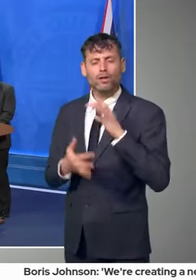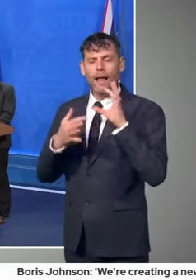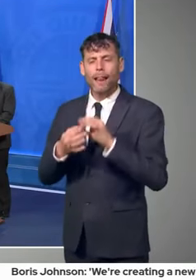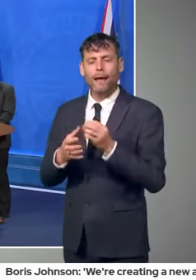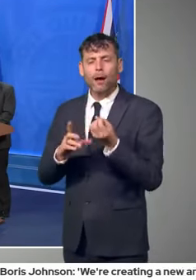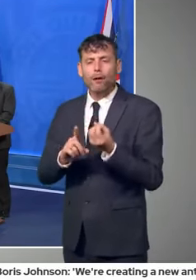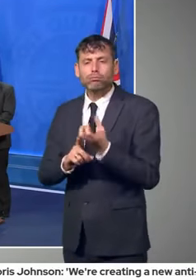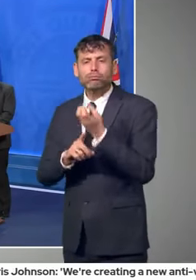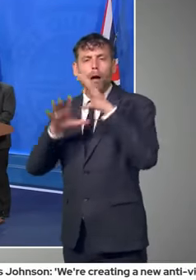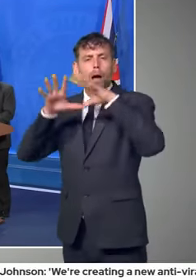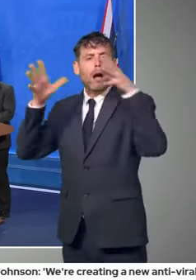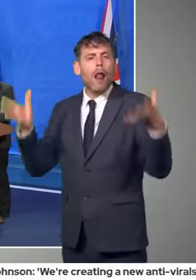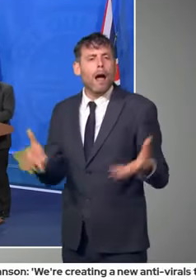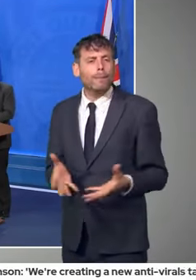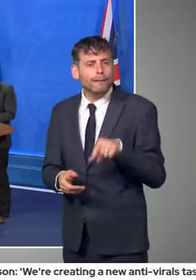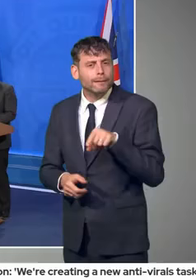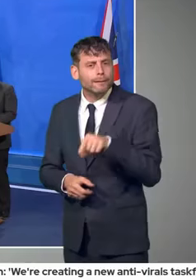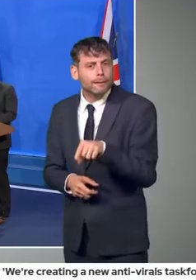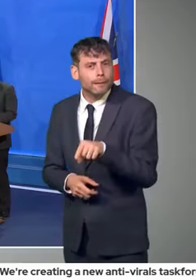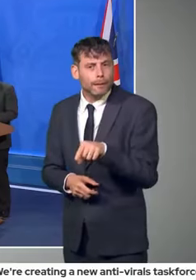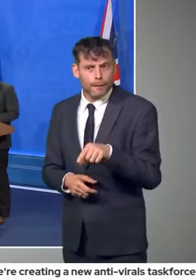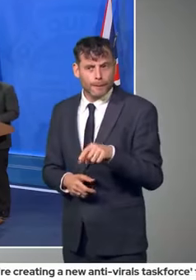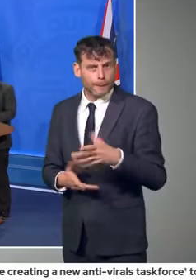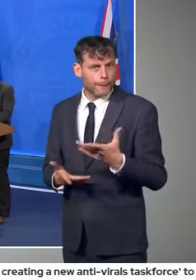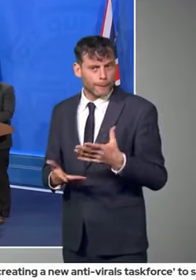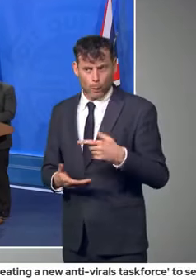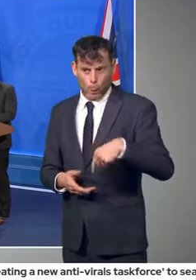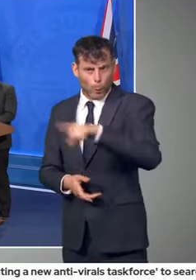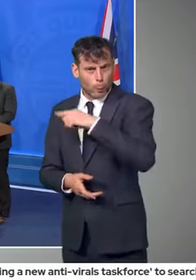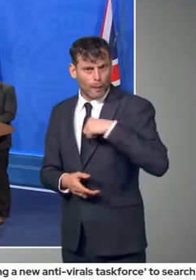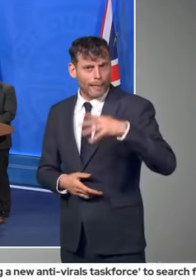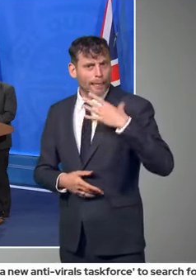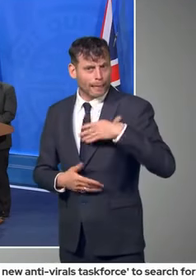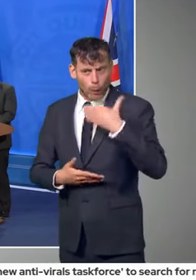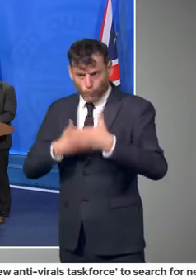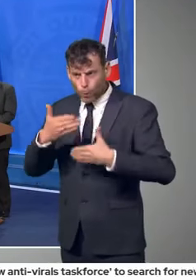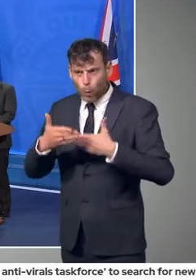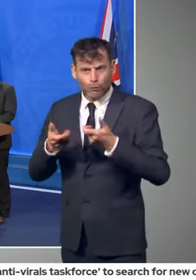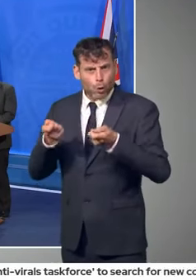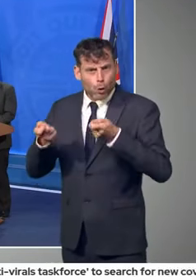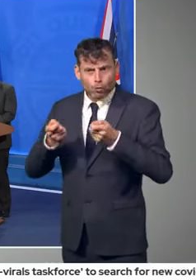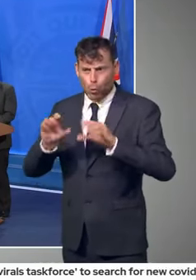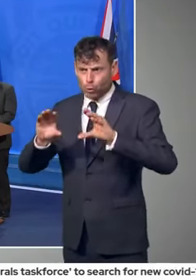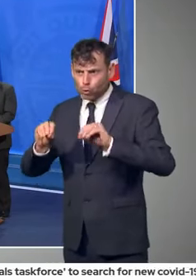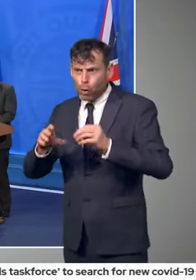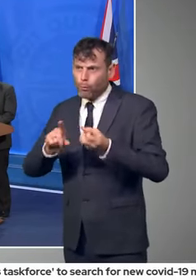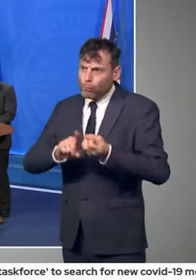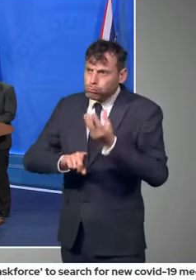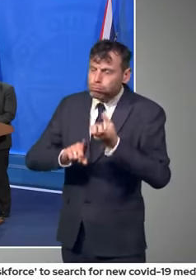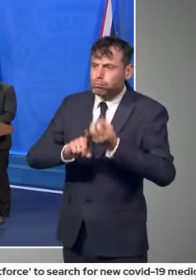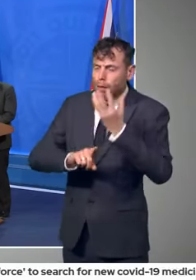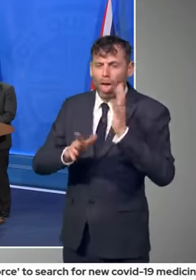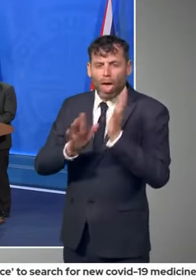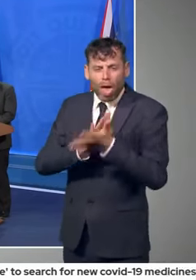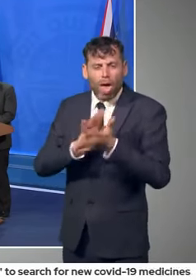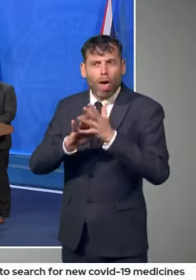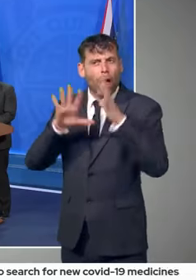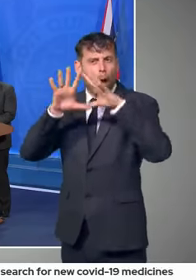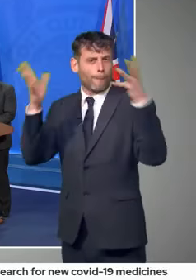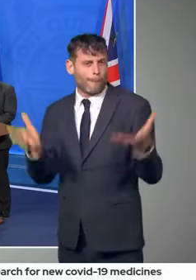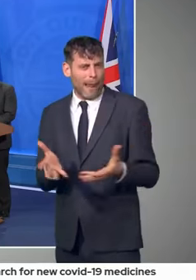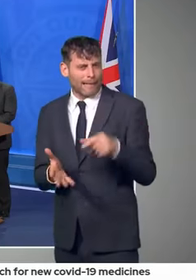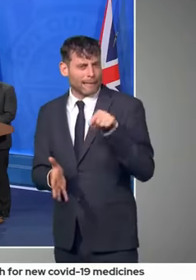make these very considerable advances that we want to make, I would just remind you that since